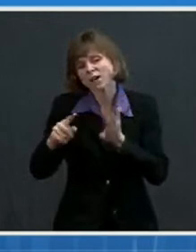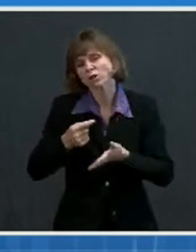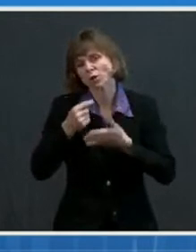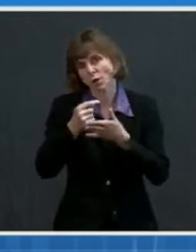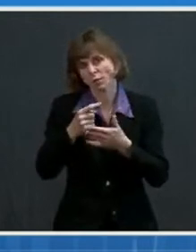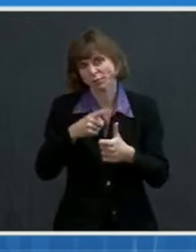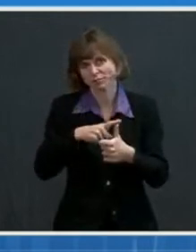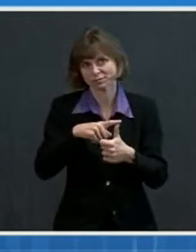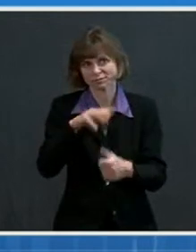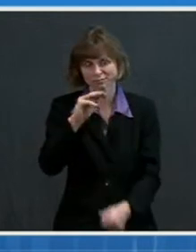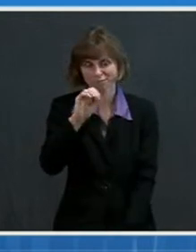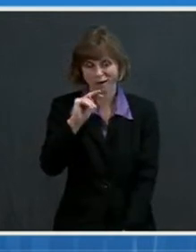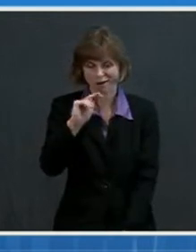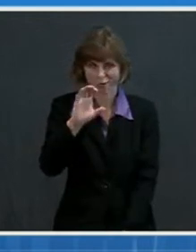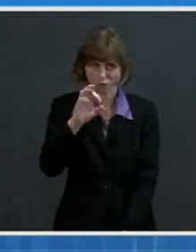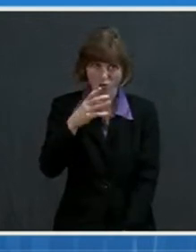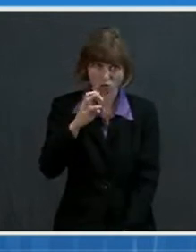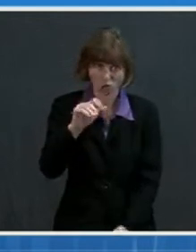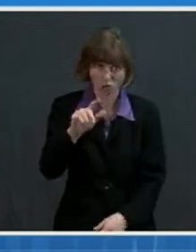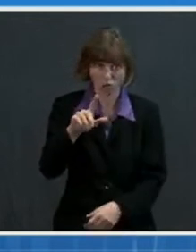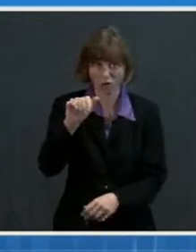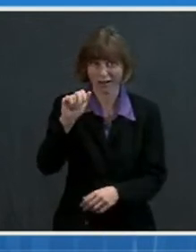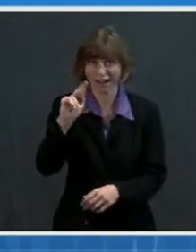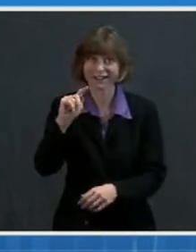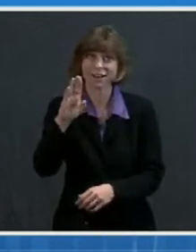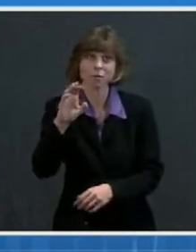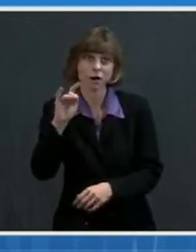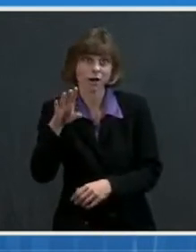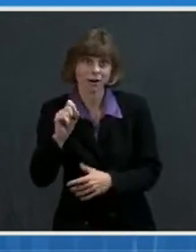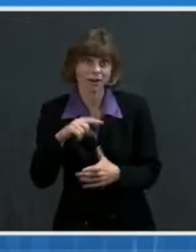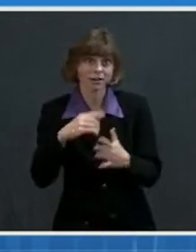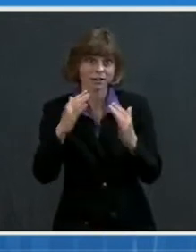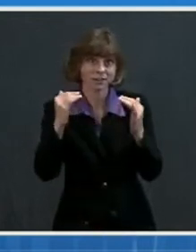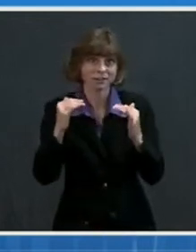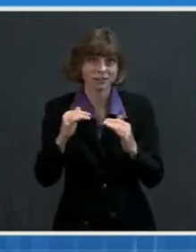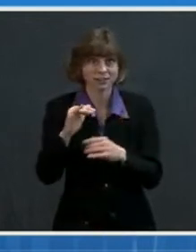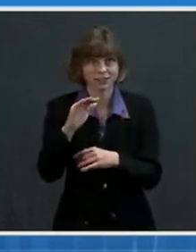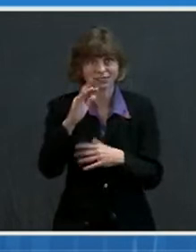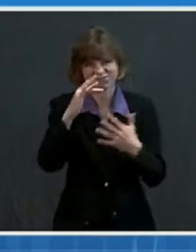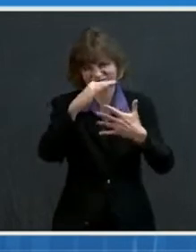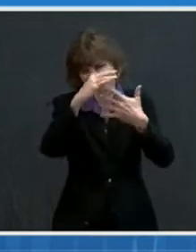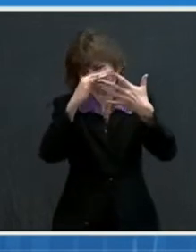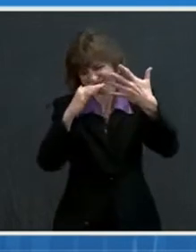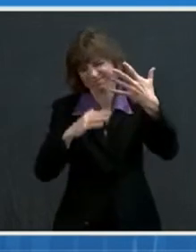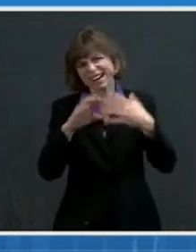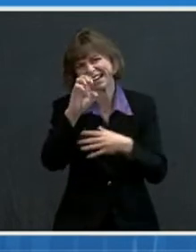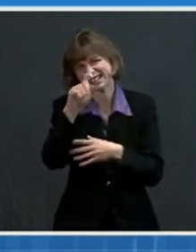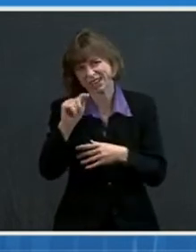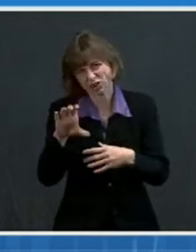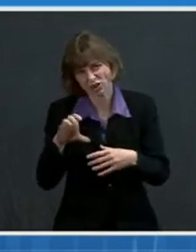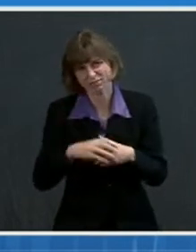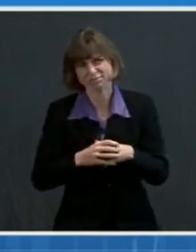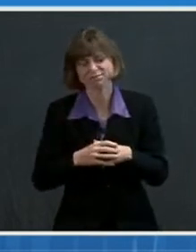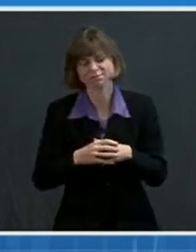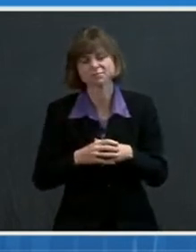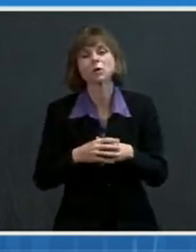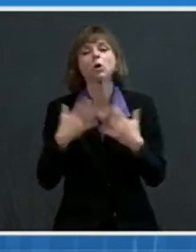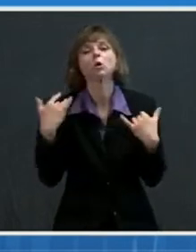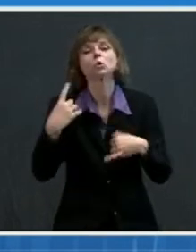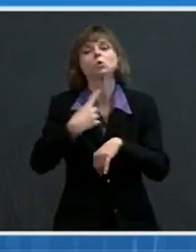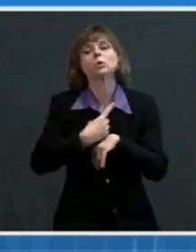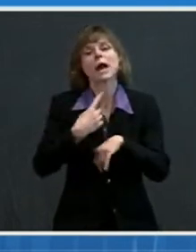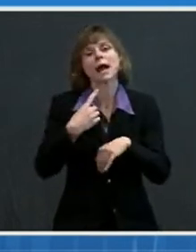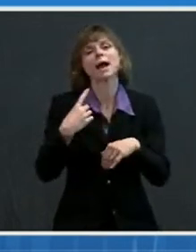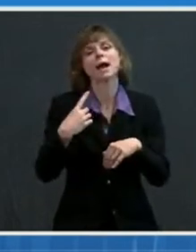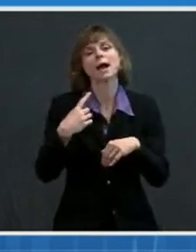including monoclonal antibodies, convalescent plasma, immunomodulators, et cetera. What I want to do today for a couple of minutes